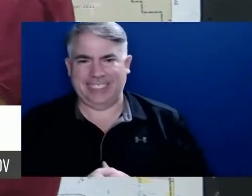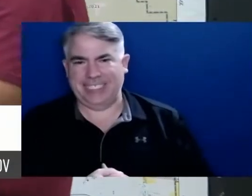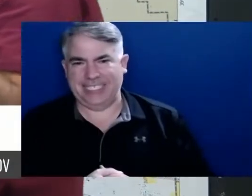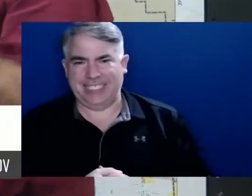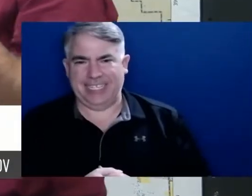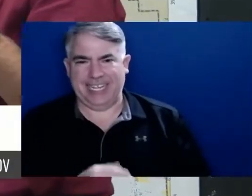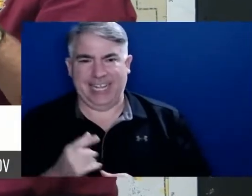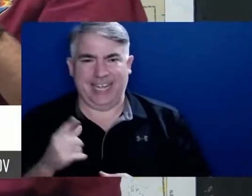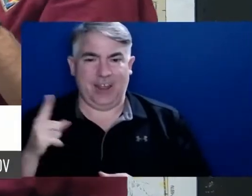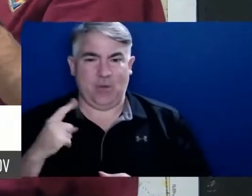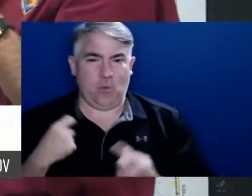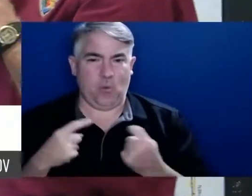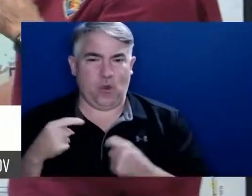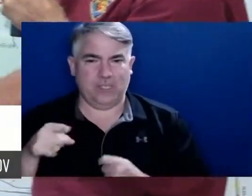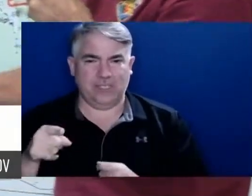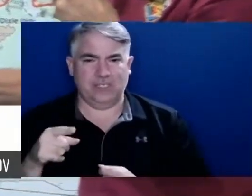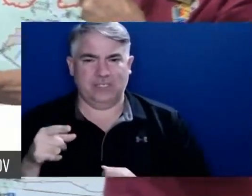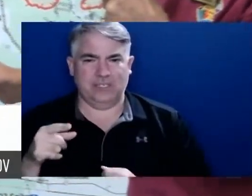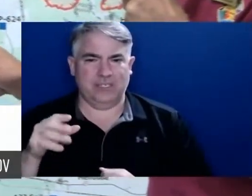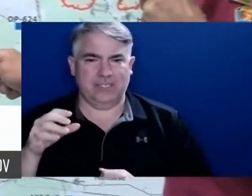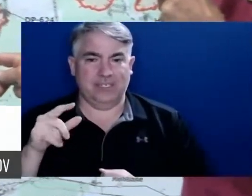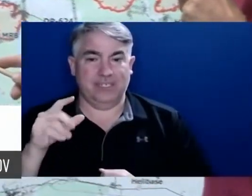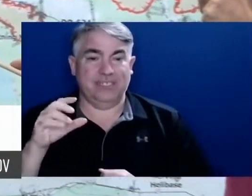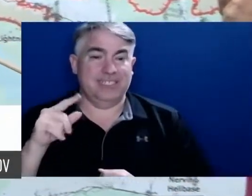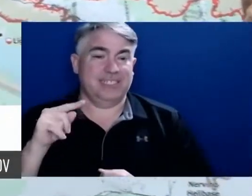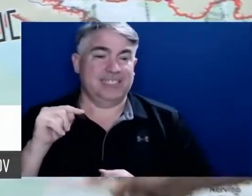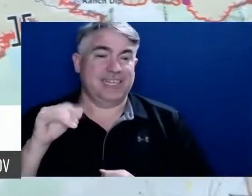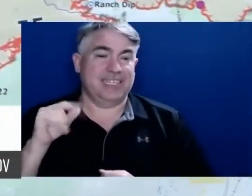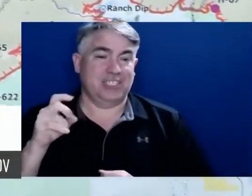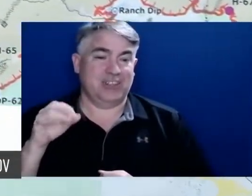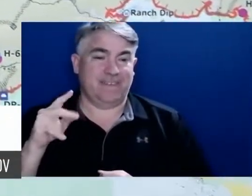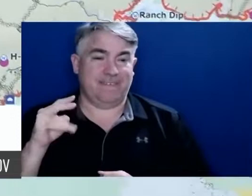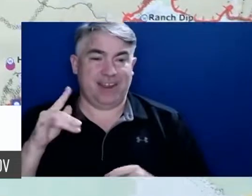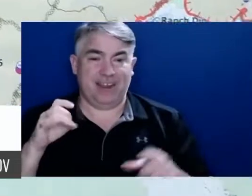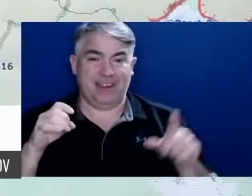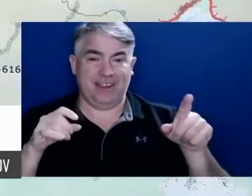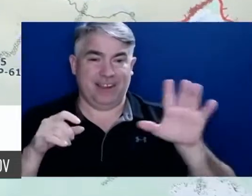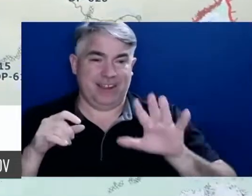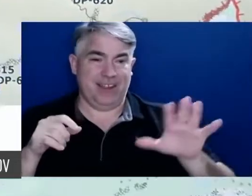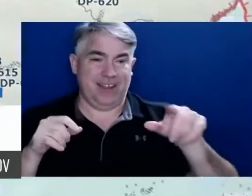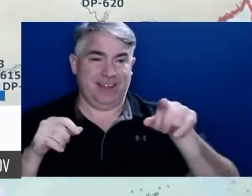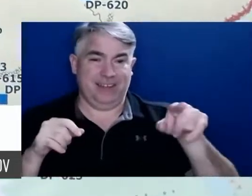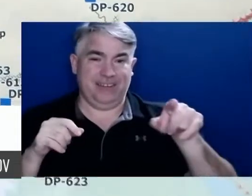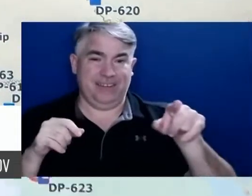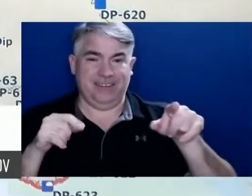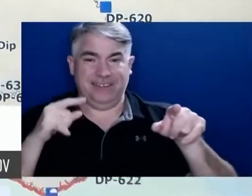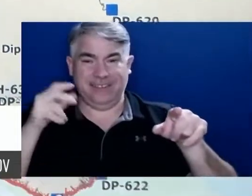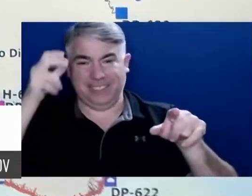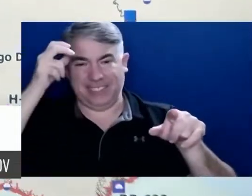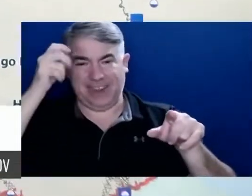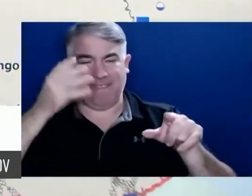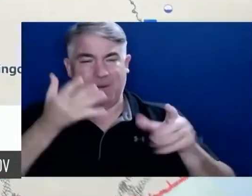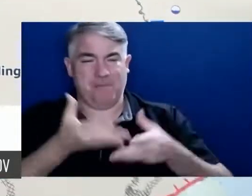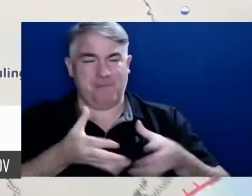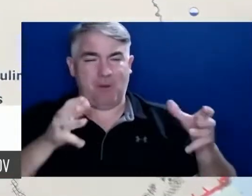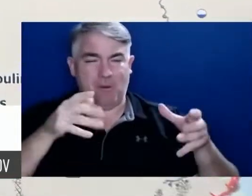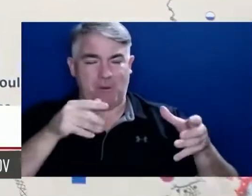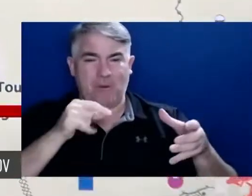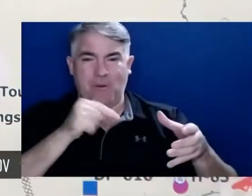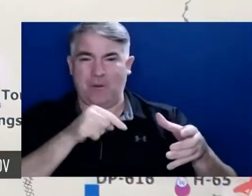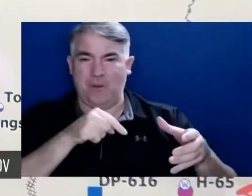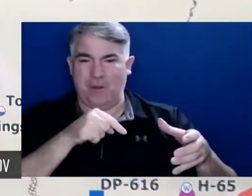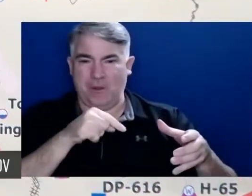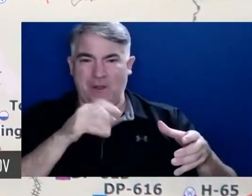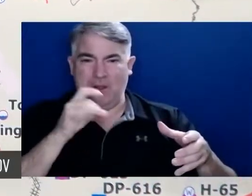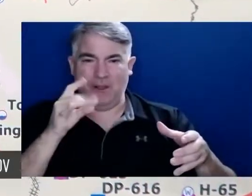that are interested in an update so we'll start at Devil's Punch Bowl. The folks there today did not venture in there very far